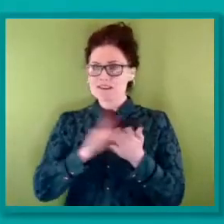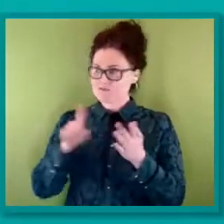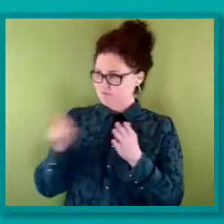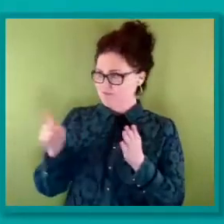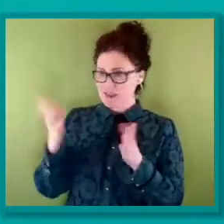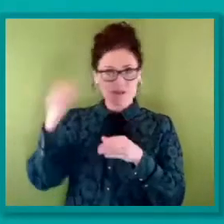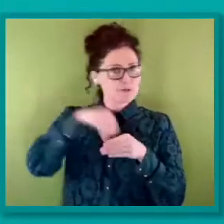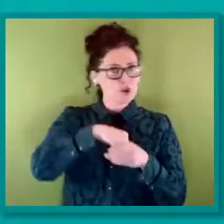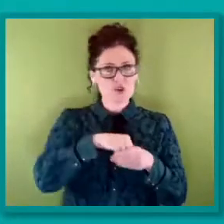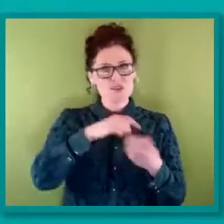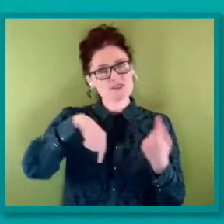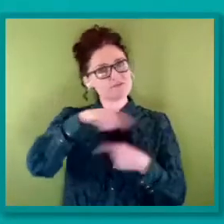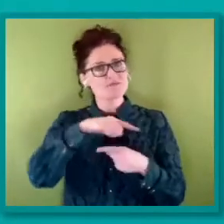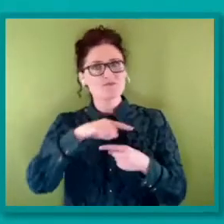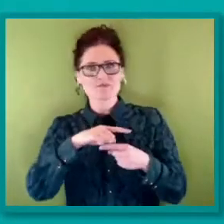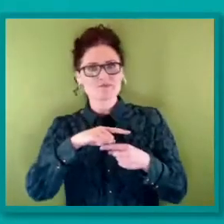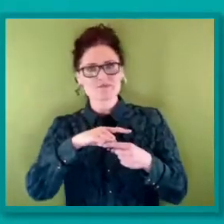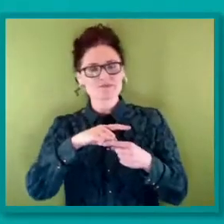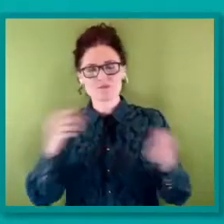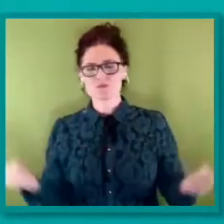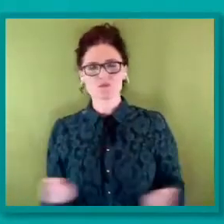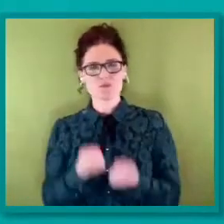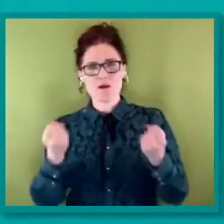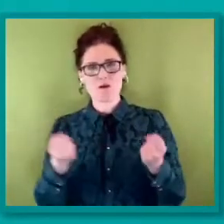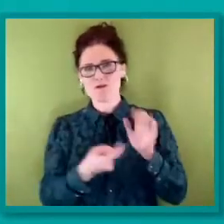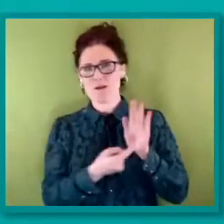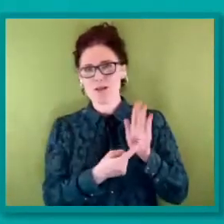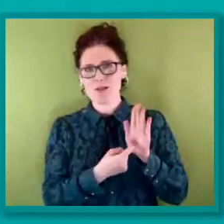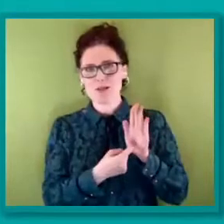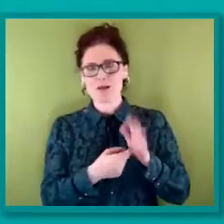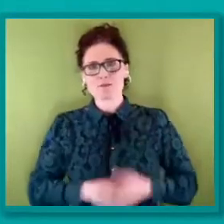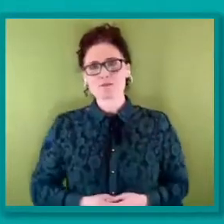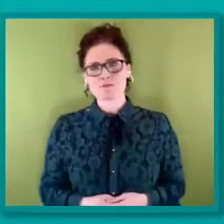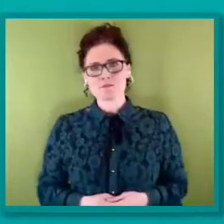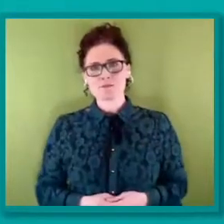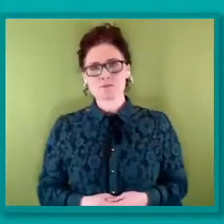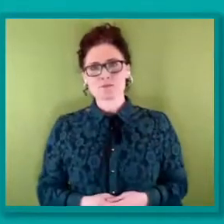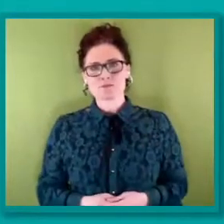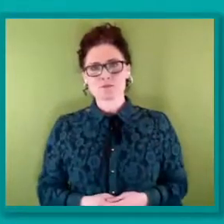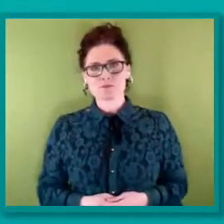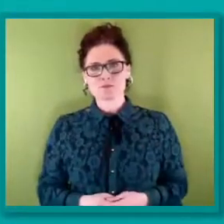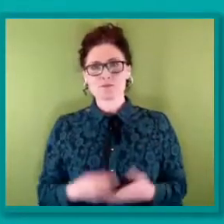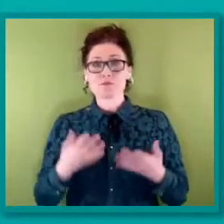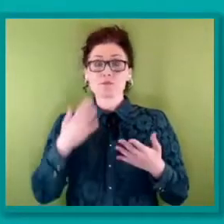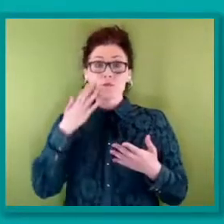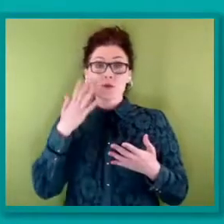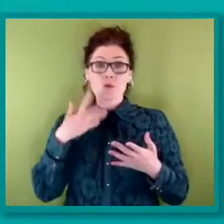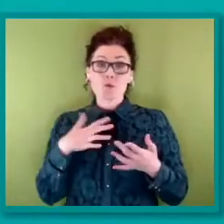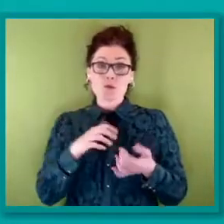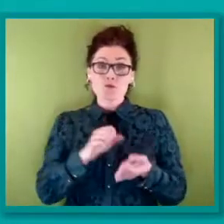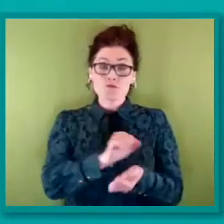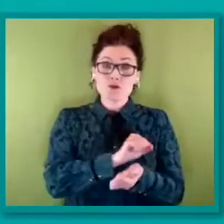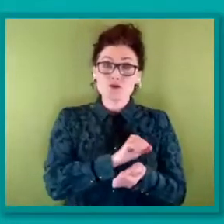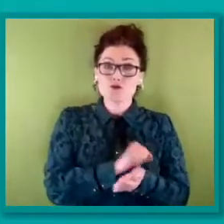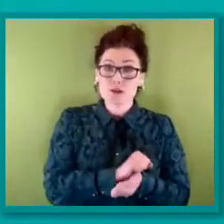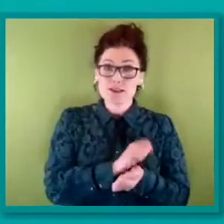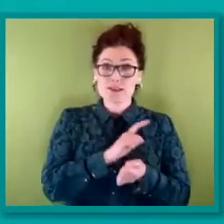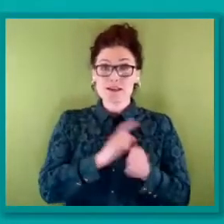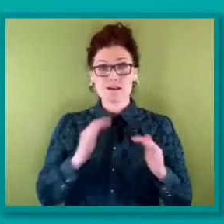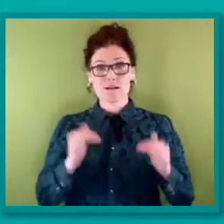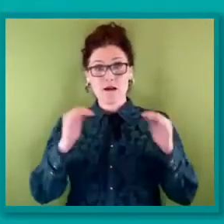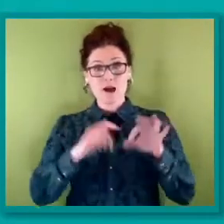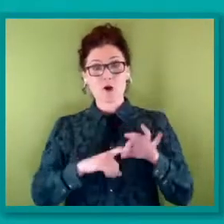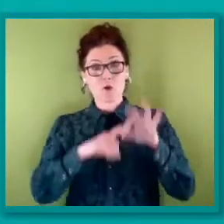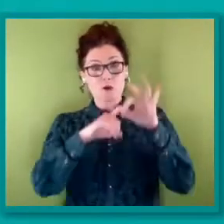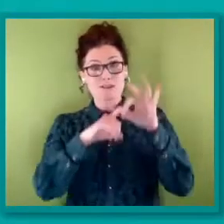talk about, you know, restricting access to high quality transition related care, when they attack the bodily autonomy of trans people, they